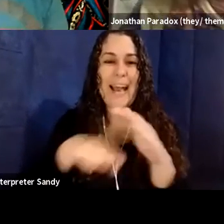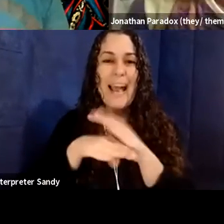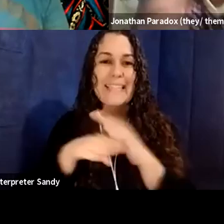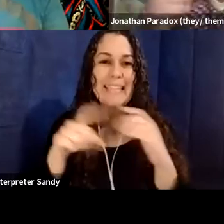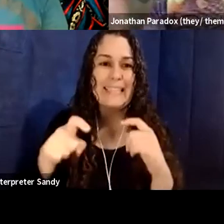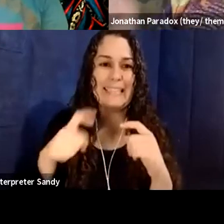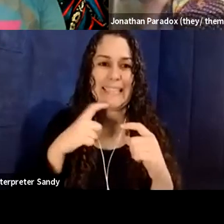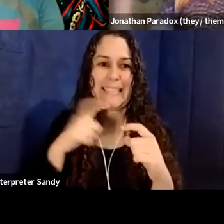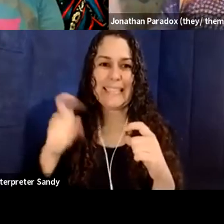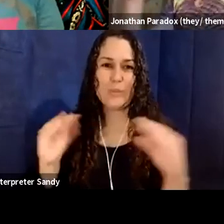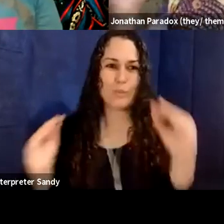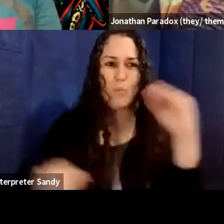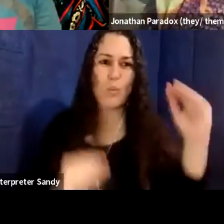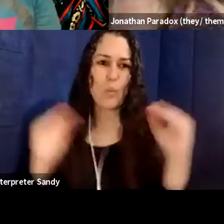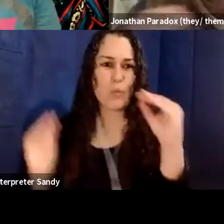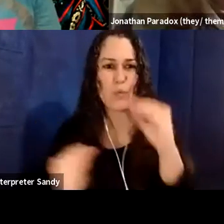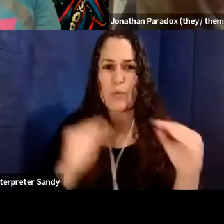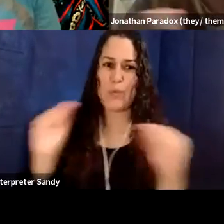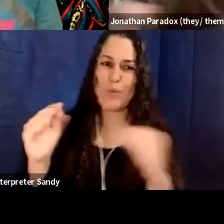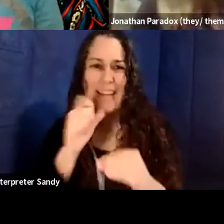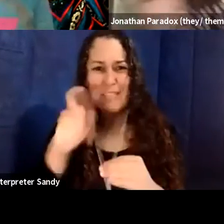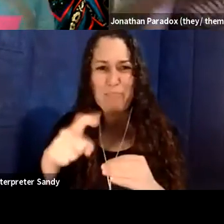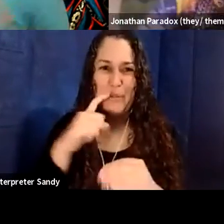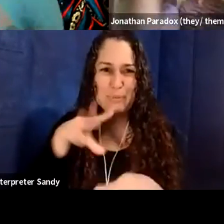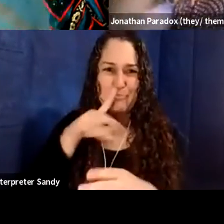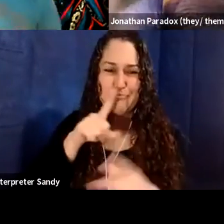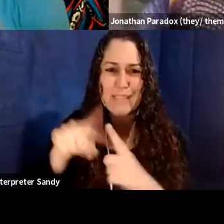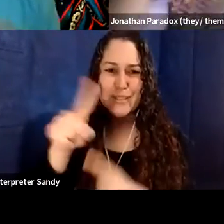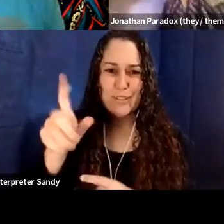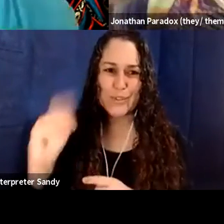think one is supposed to do when they're in Zoom. So I'm going to do that.